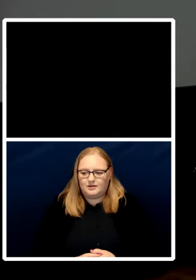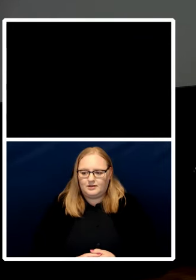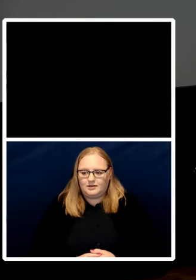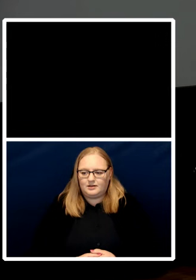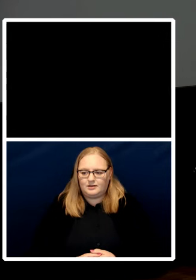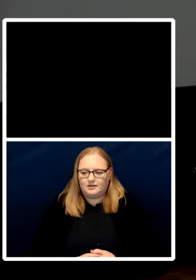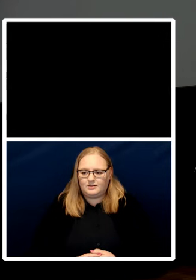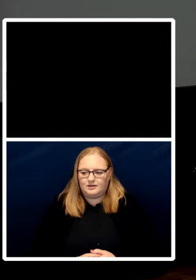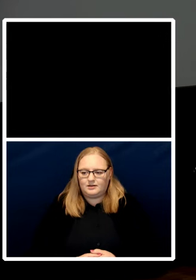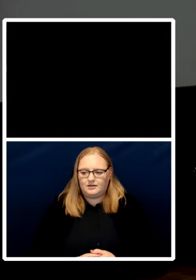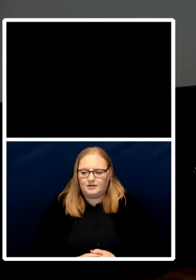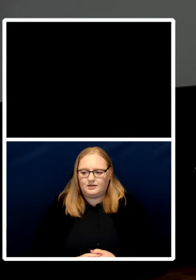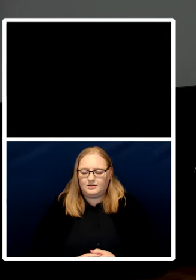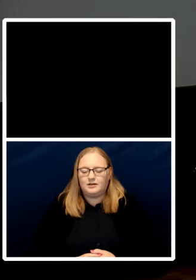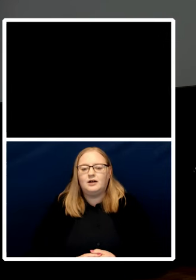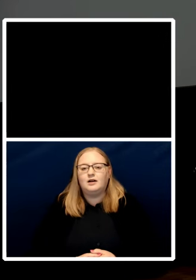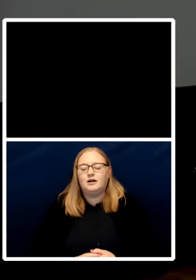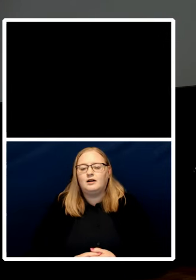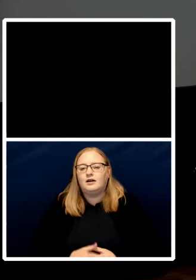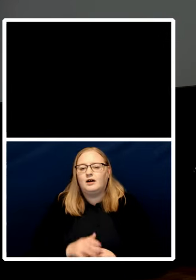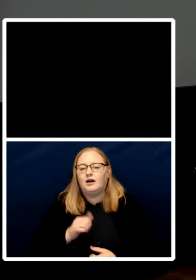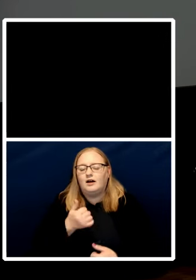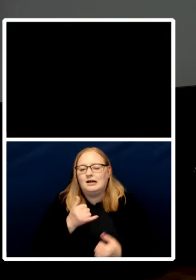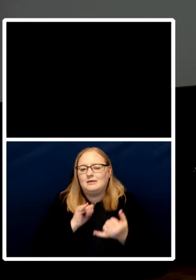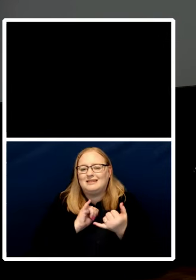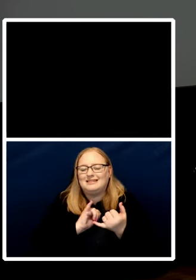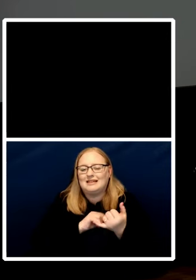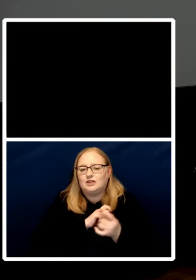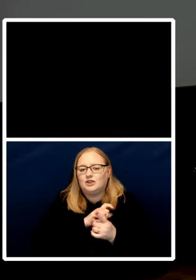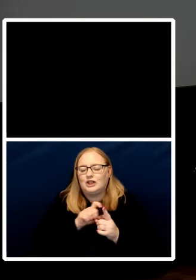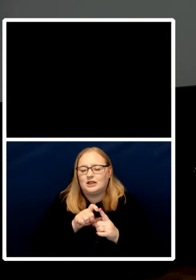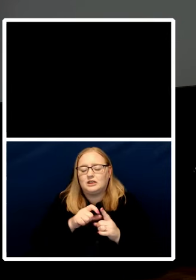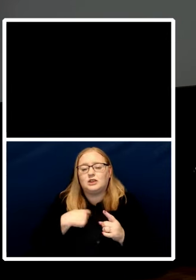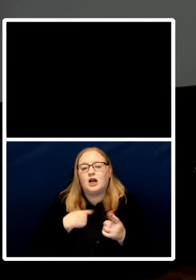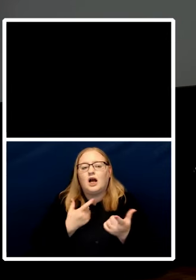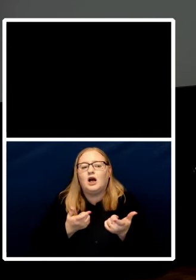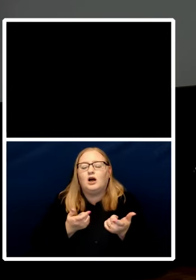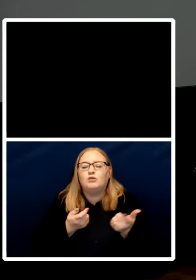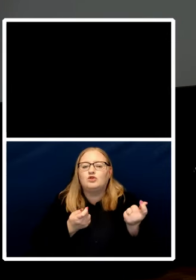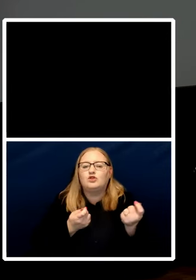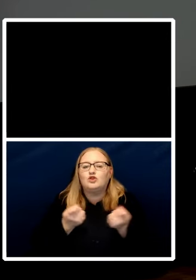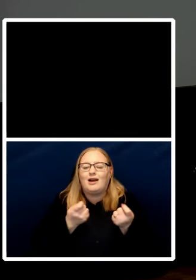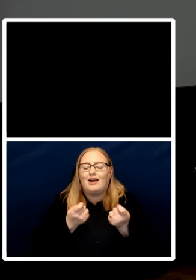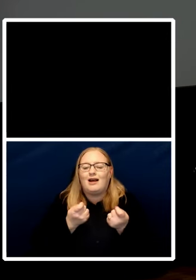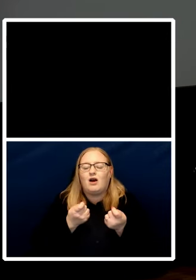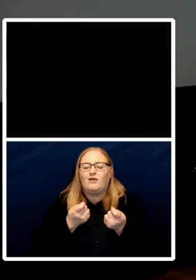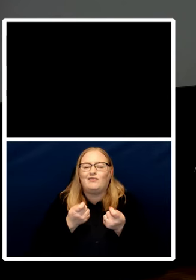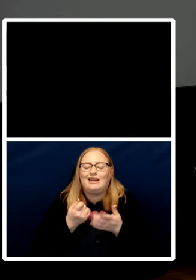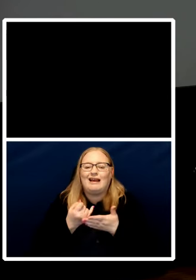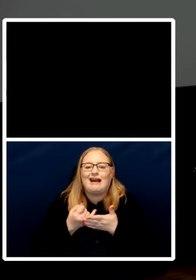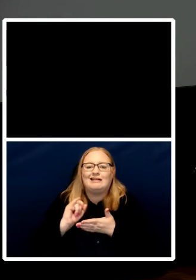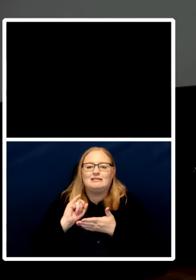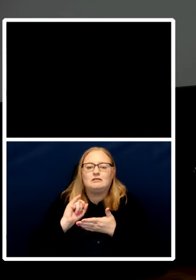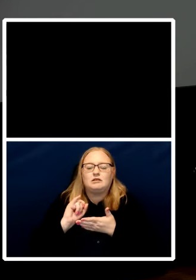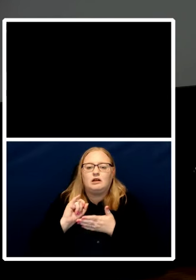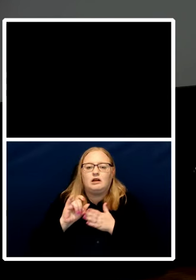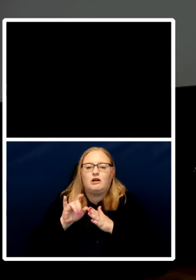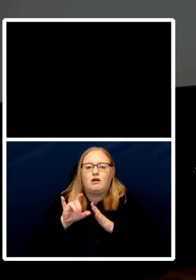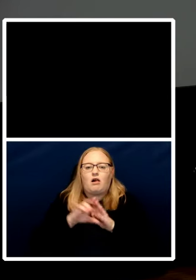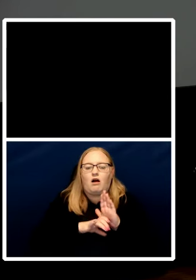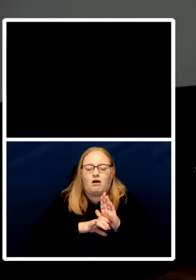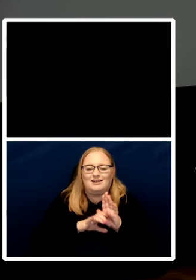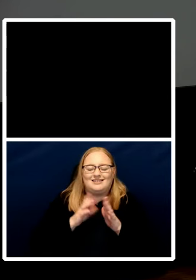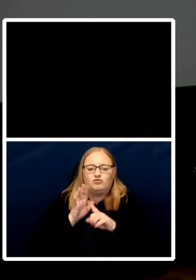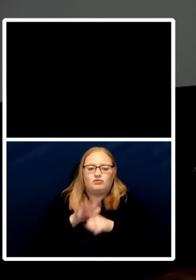hello i'm santosh das i'm the chair of the anti-cast discrimination alliance and thank you very much for